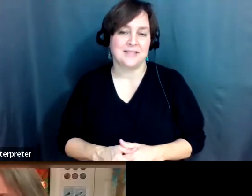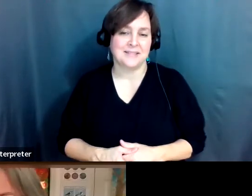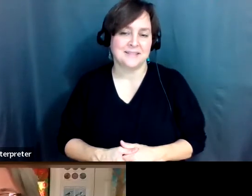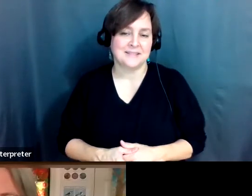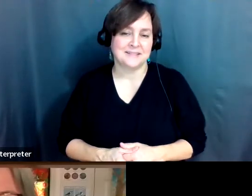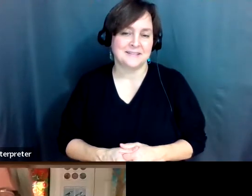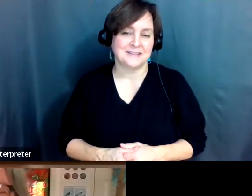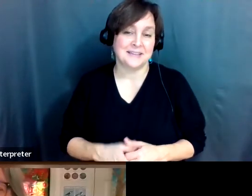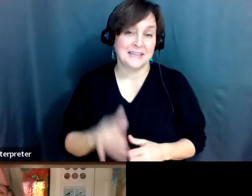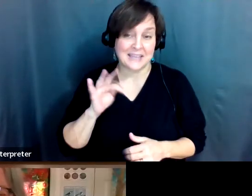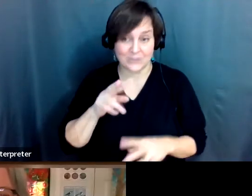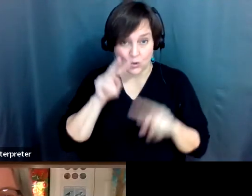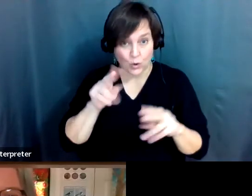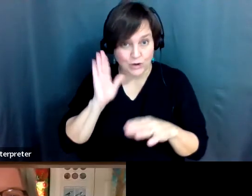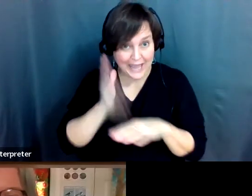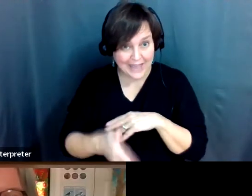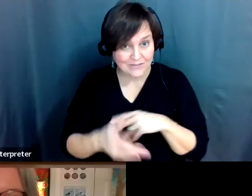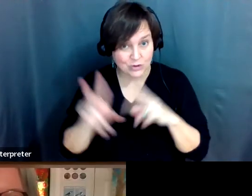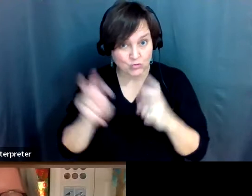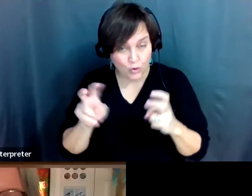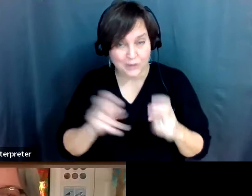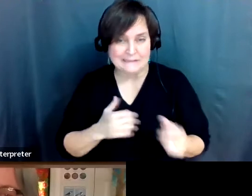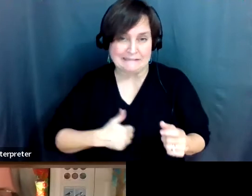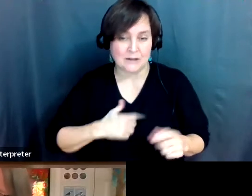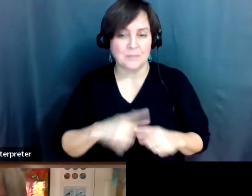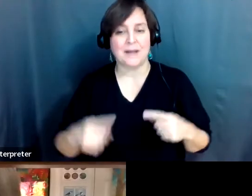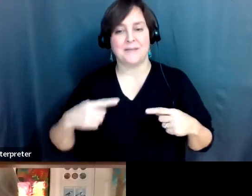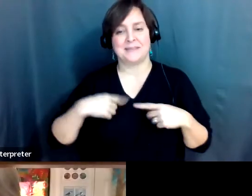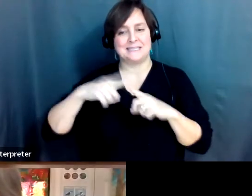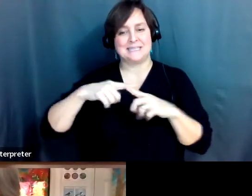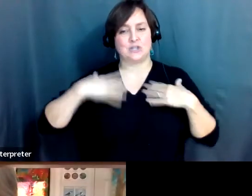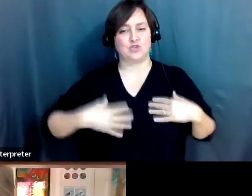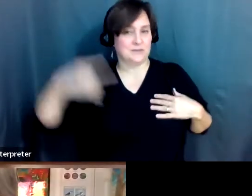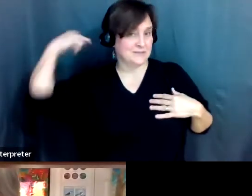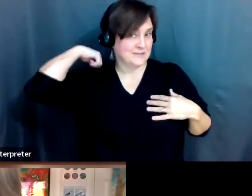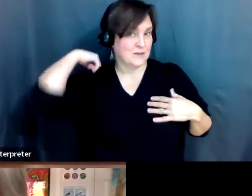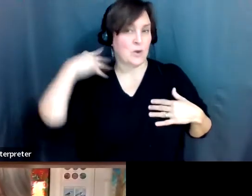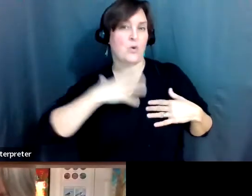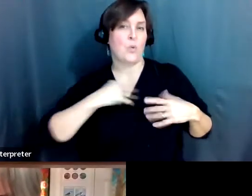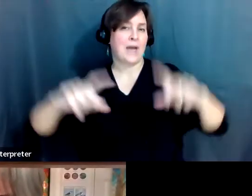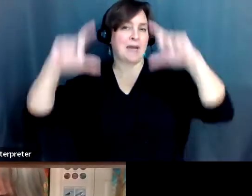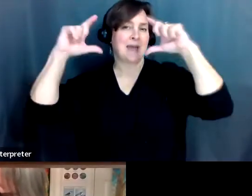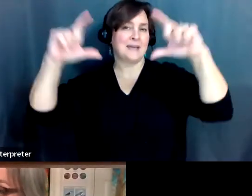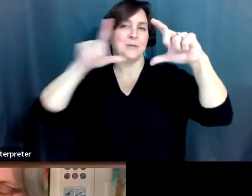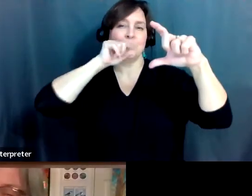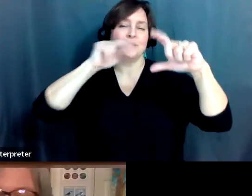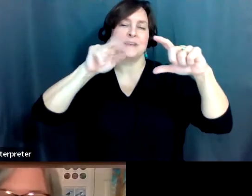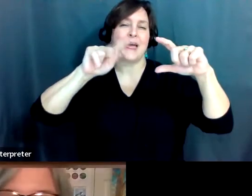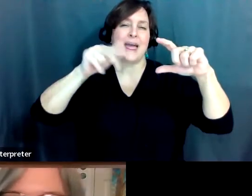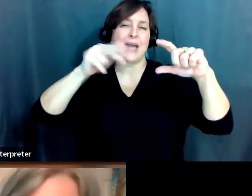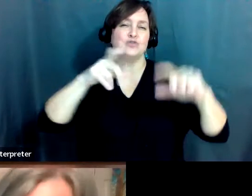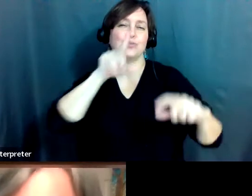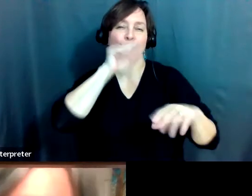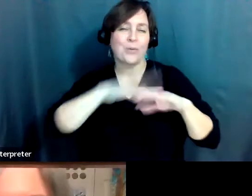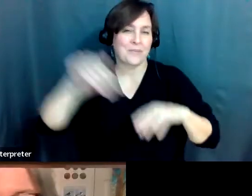Sorry. All the proceeds from these t-shirts, there's a big white breasted nuthatch on the back. It says